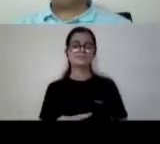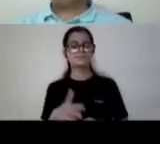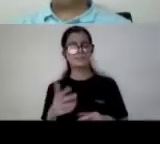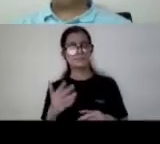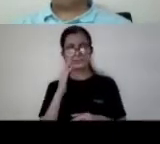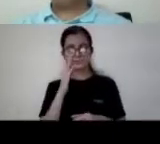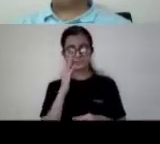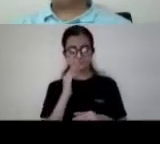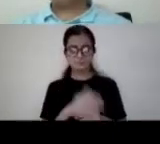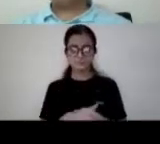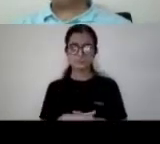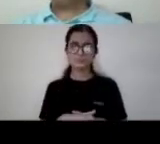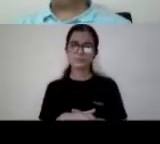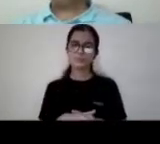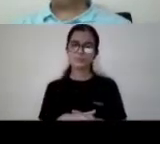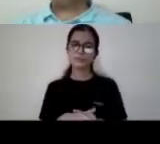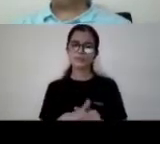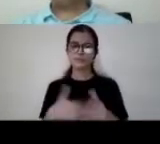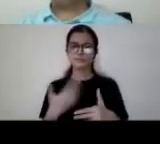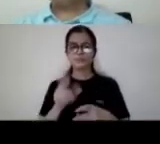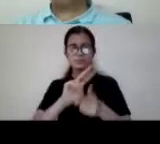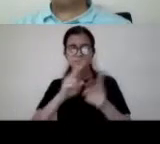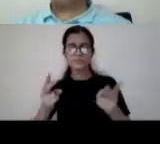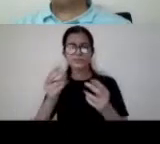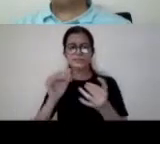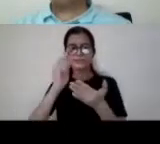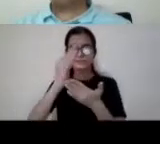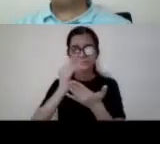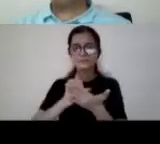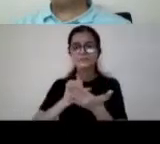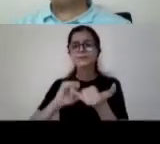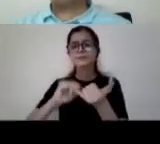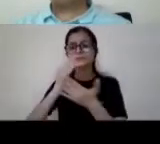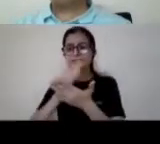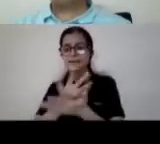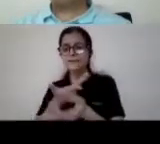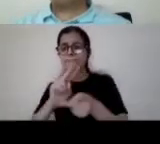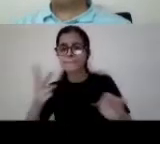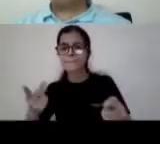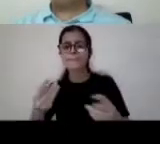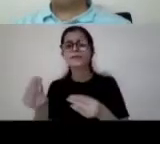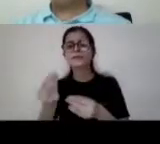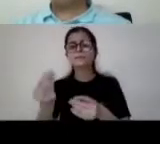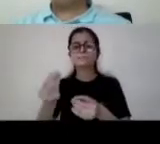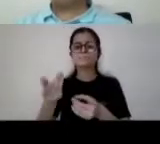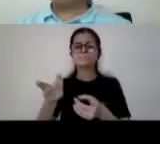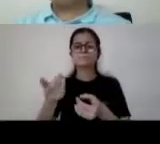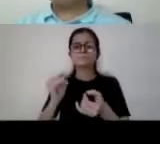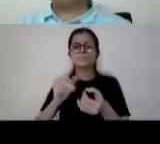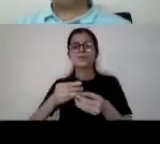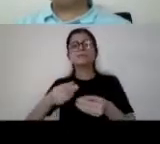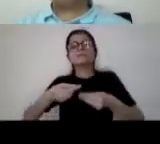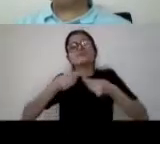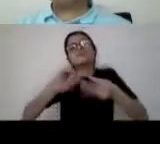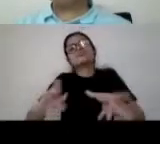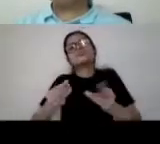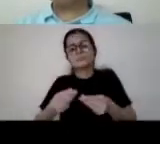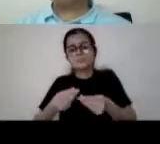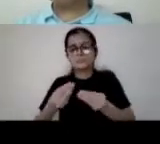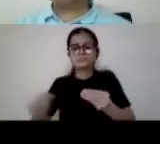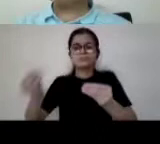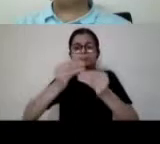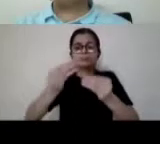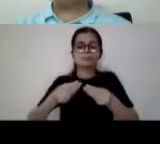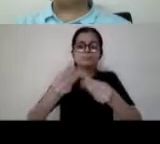so after this edit scheme etc we have actually provided subsidy on almost 30 000 devices in